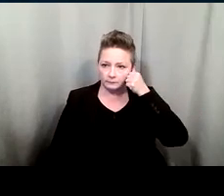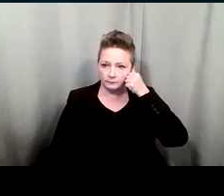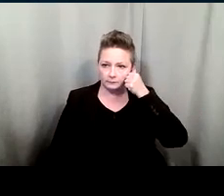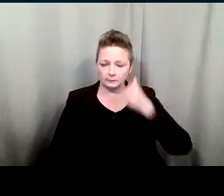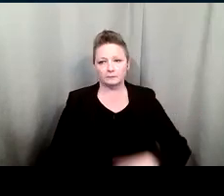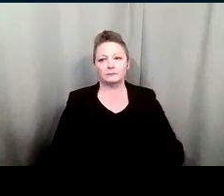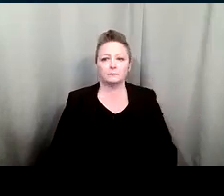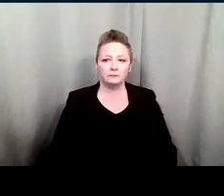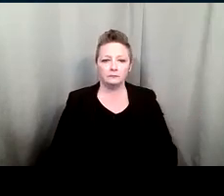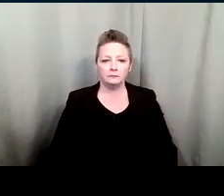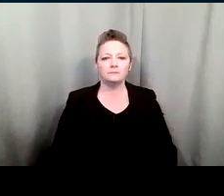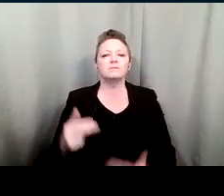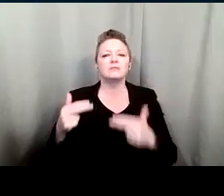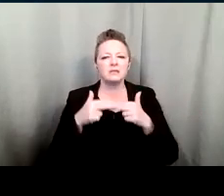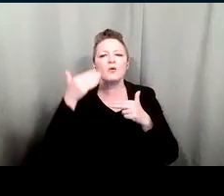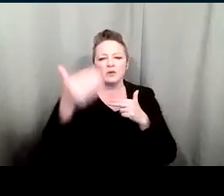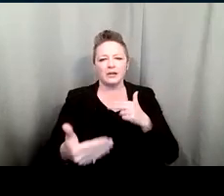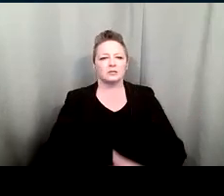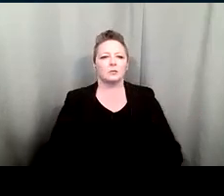Let's move to the next slide.